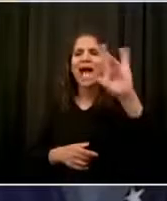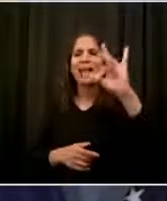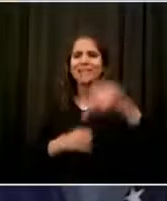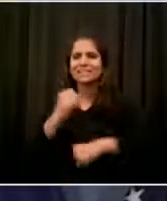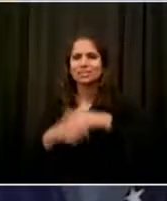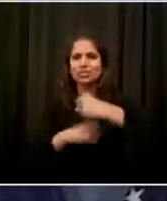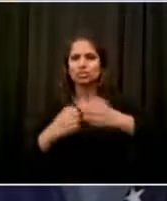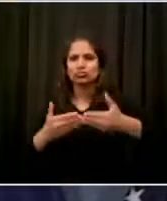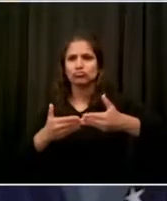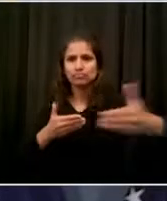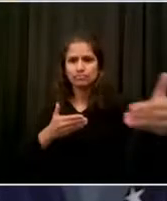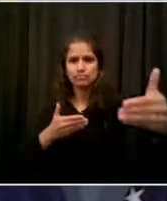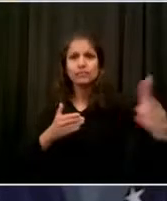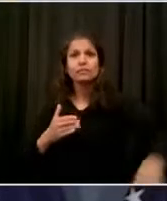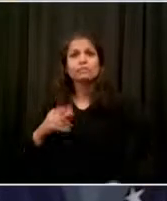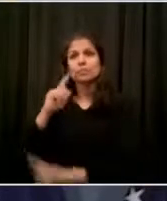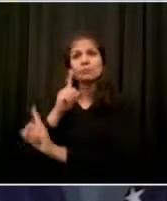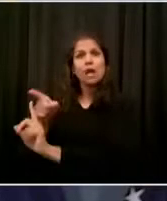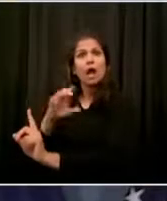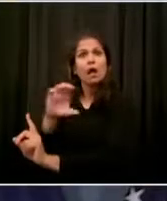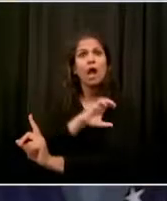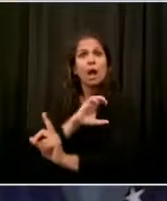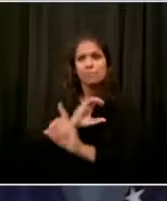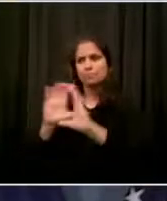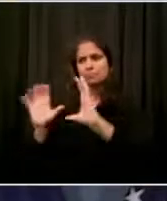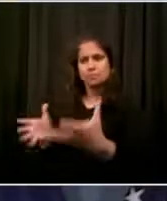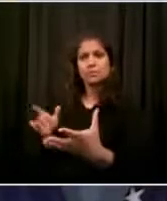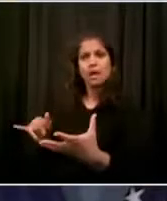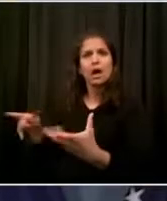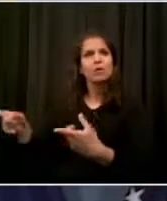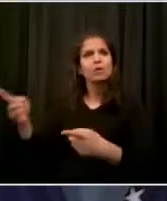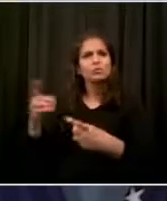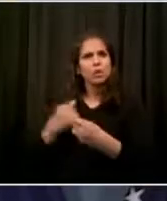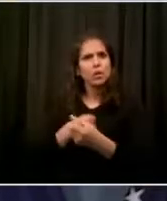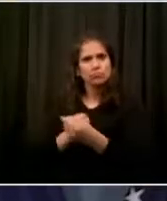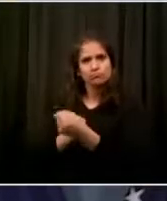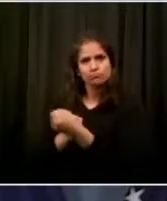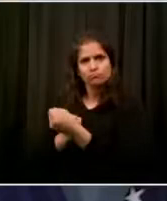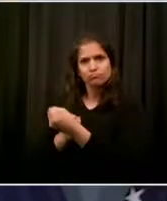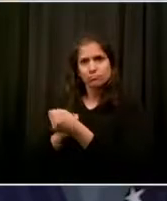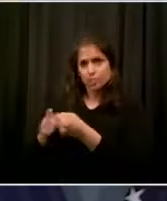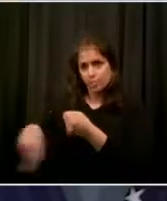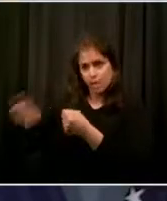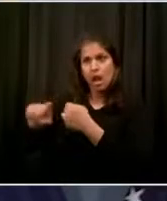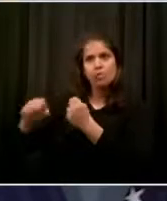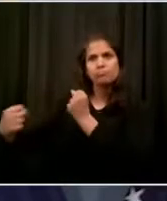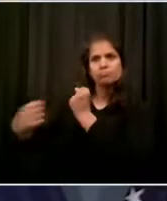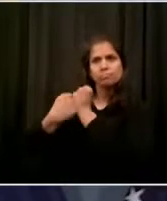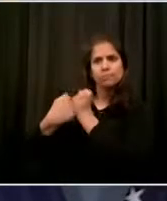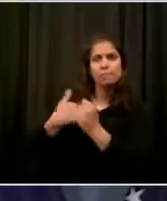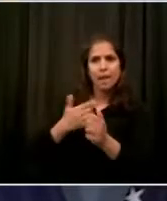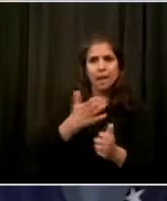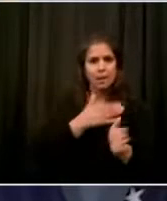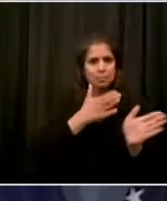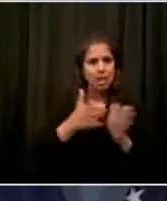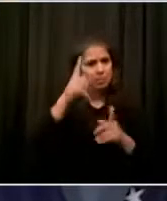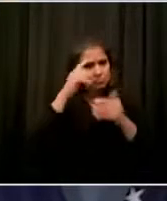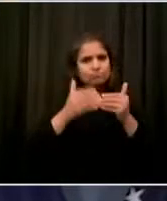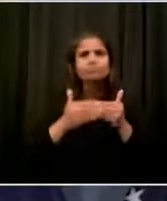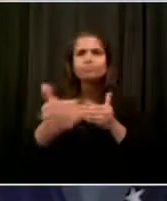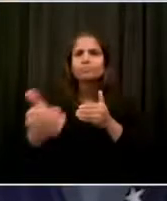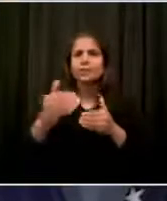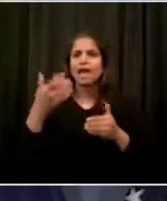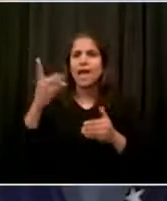Yeah, so I think on a related note, wanted to ask about a high-profile departure that Politico reported this morning, saying that Allison